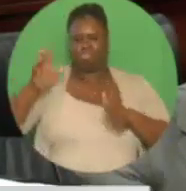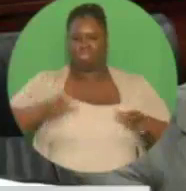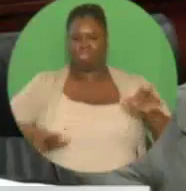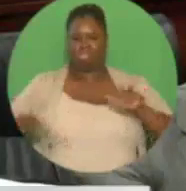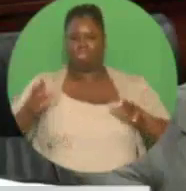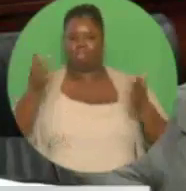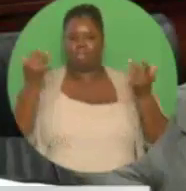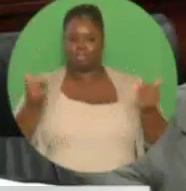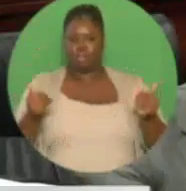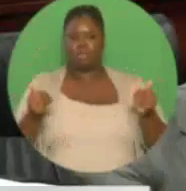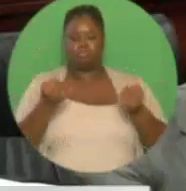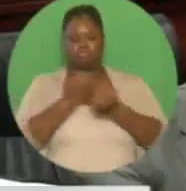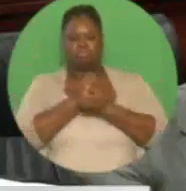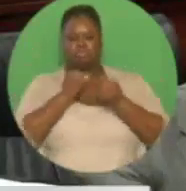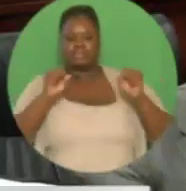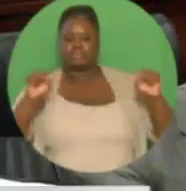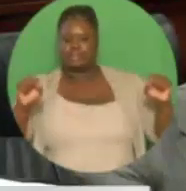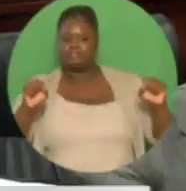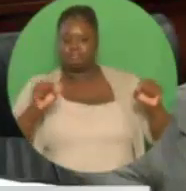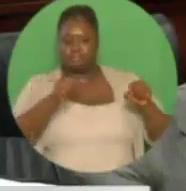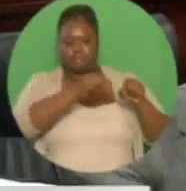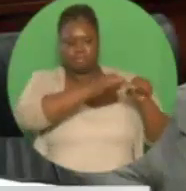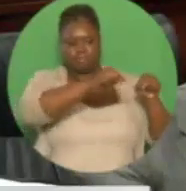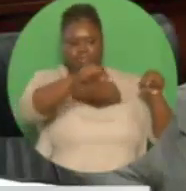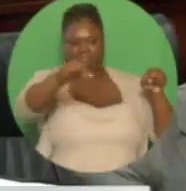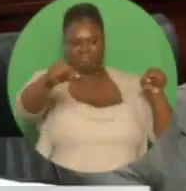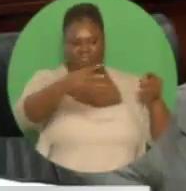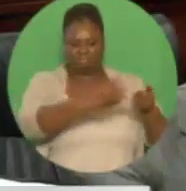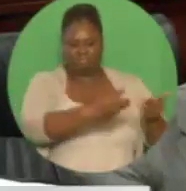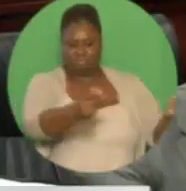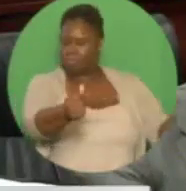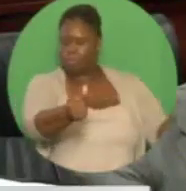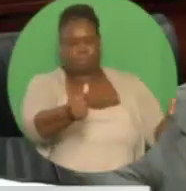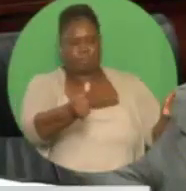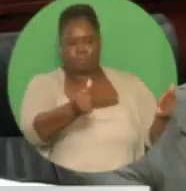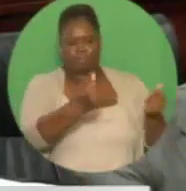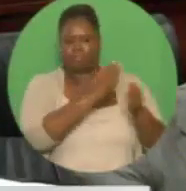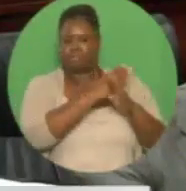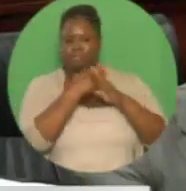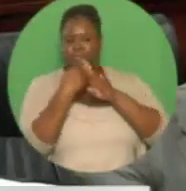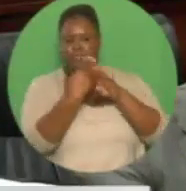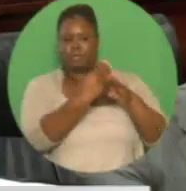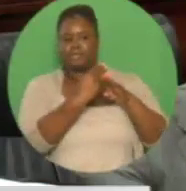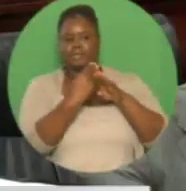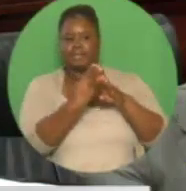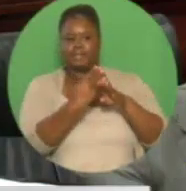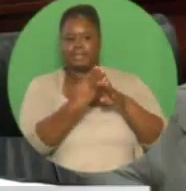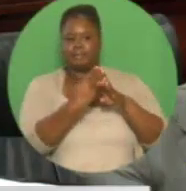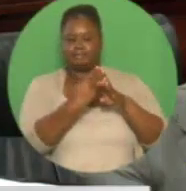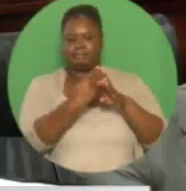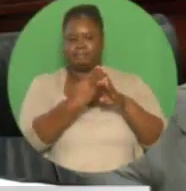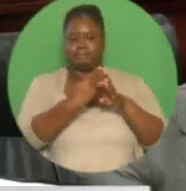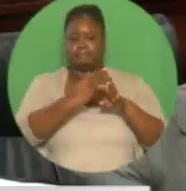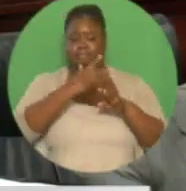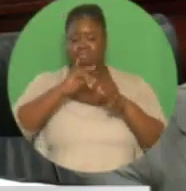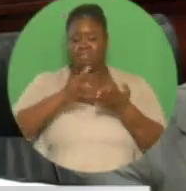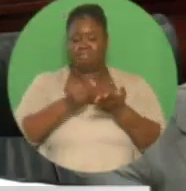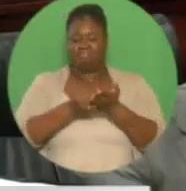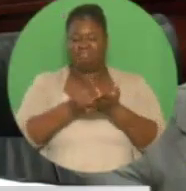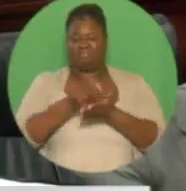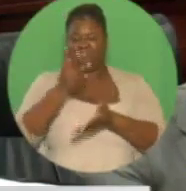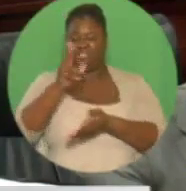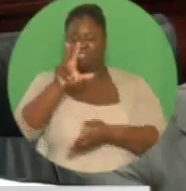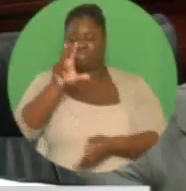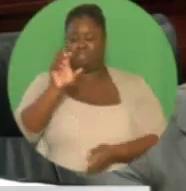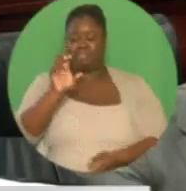erosion. Benefiting from these works at a cost of $370 million over a six-year period would be